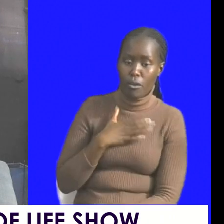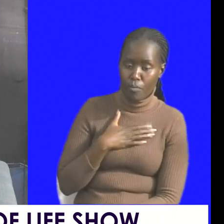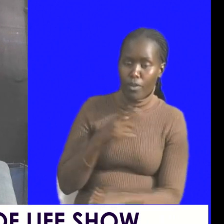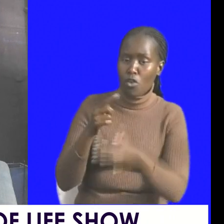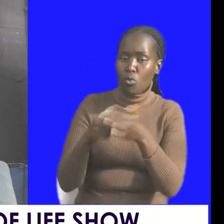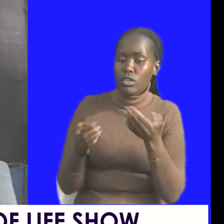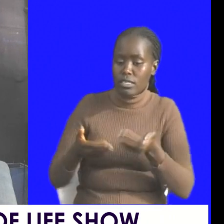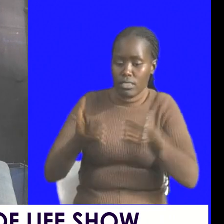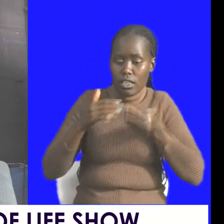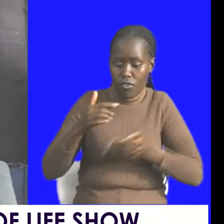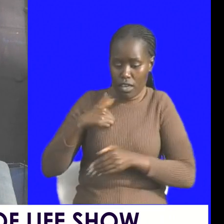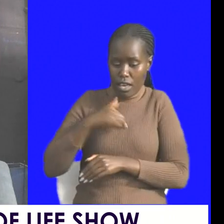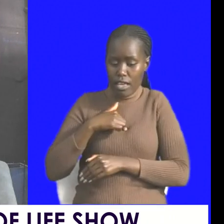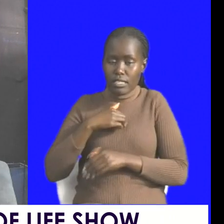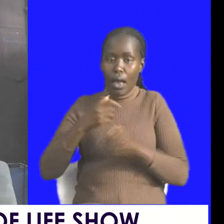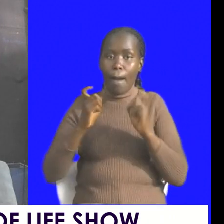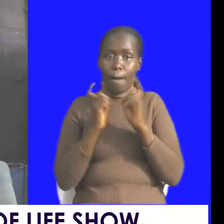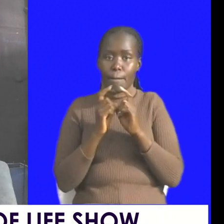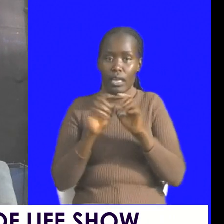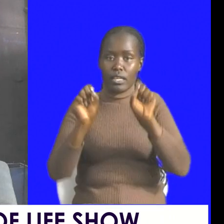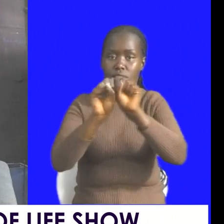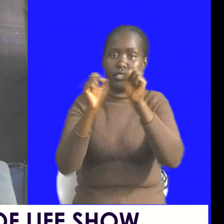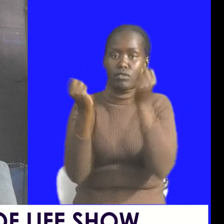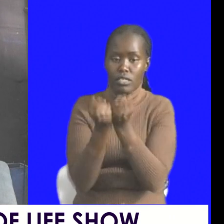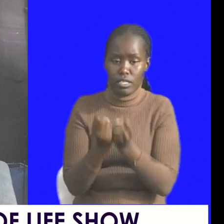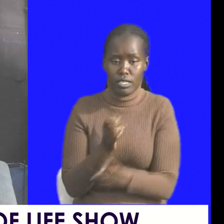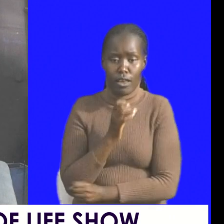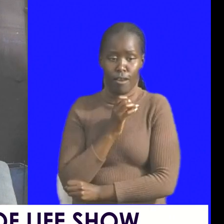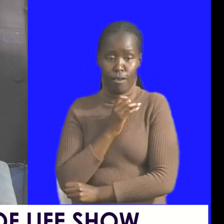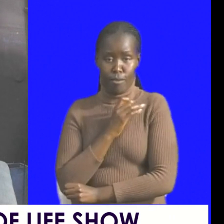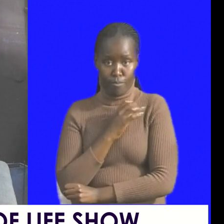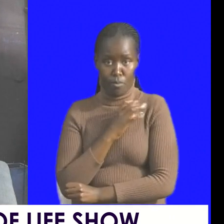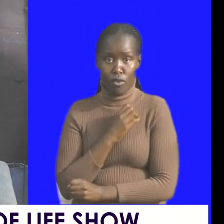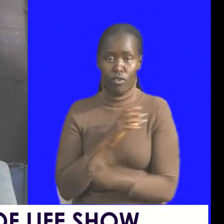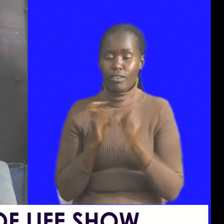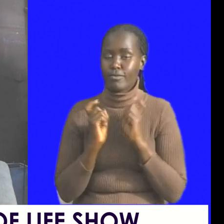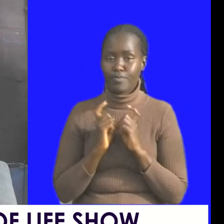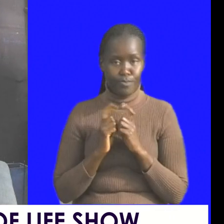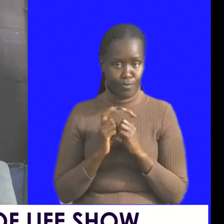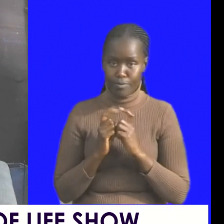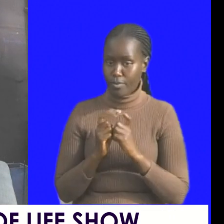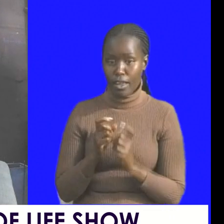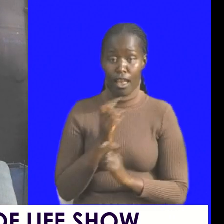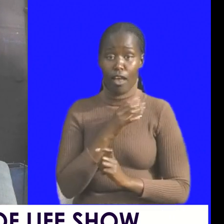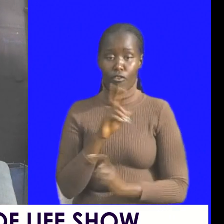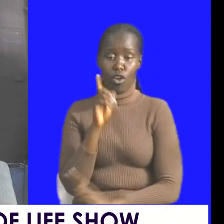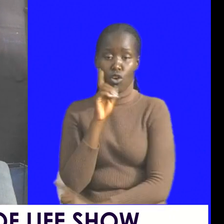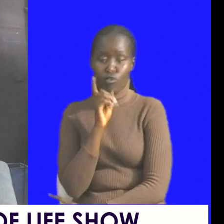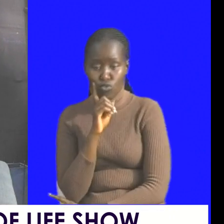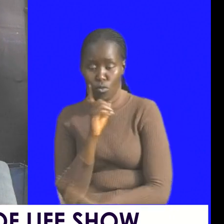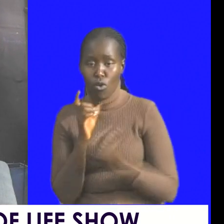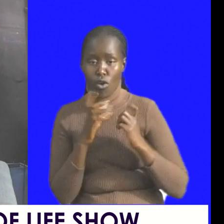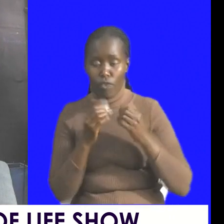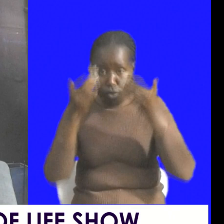pain to us as a society fear is painful fear of tomorrow fear of the